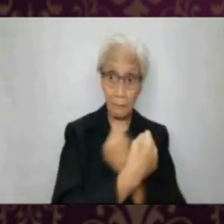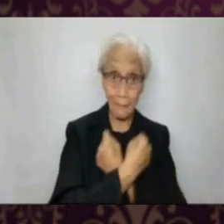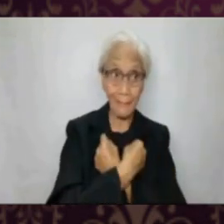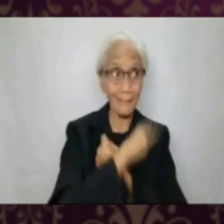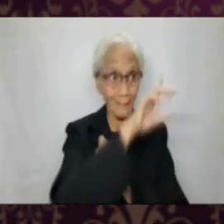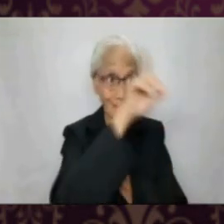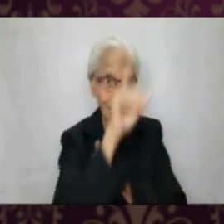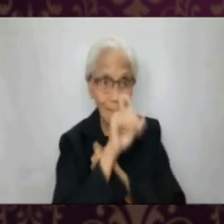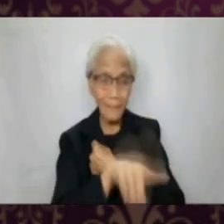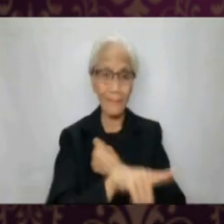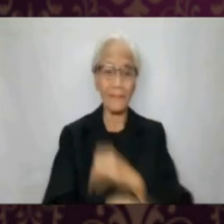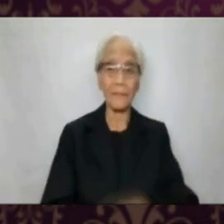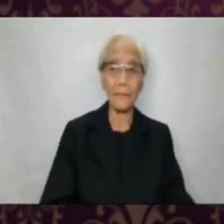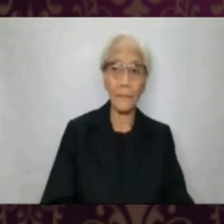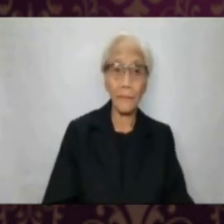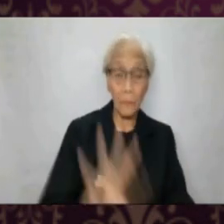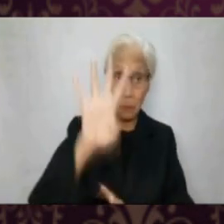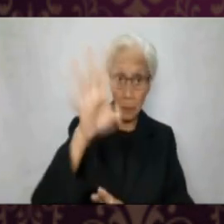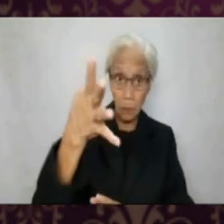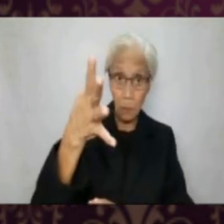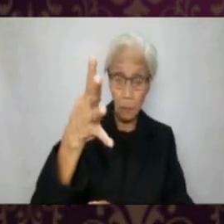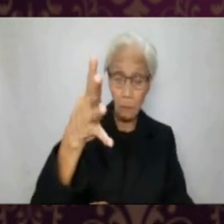your faith, hope, and love?